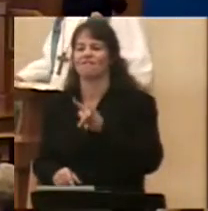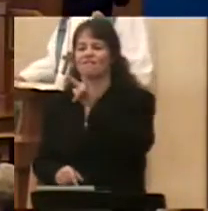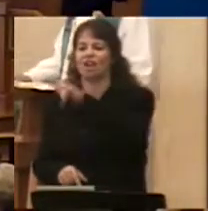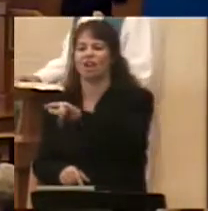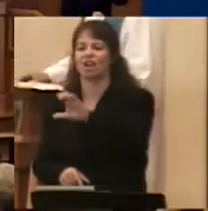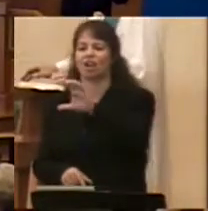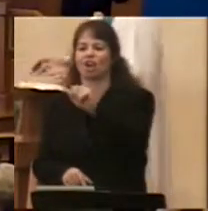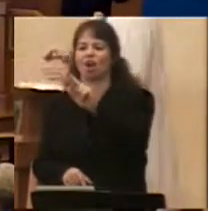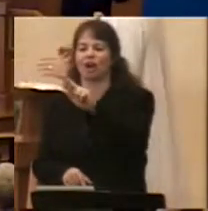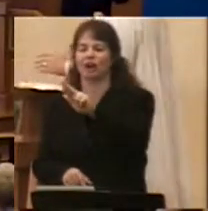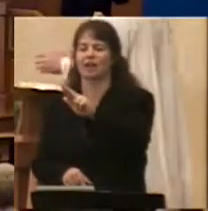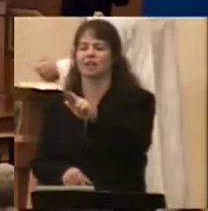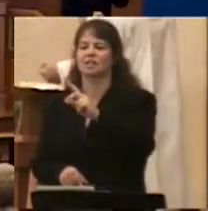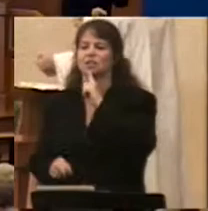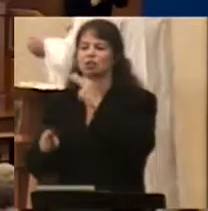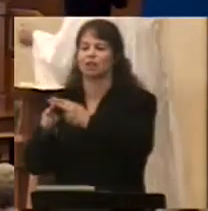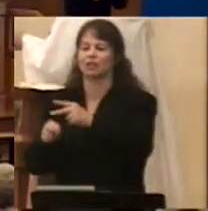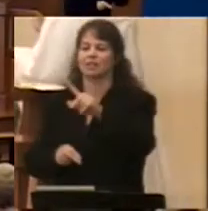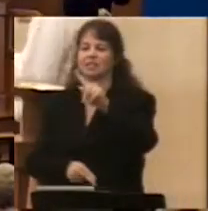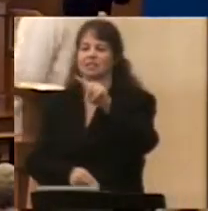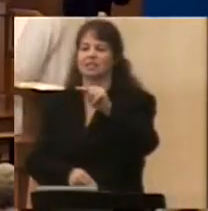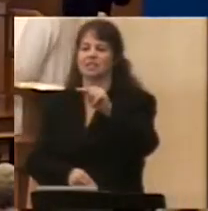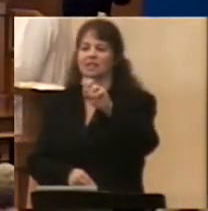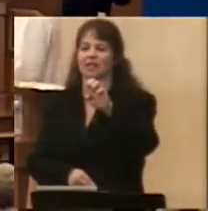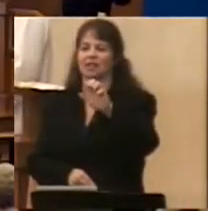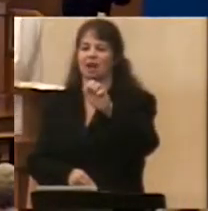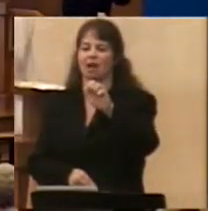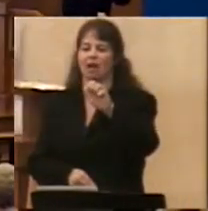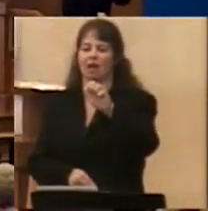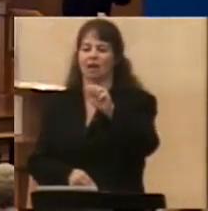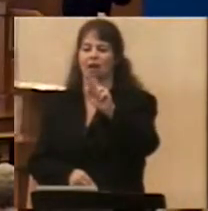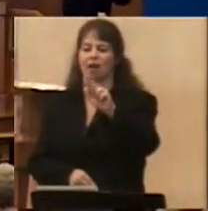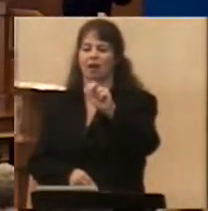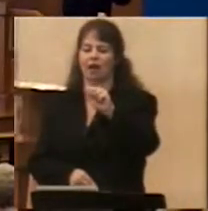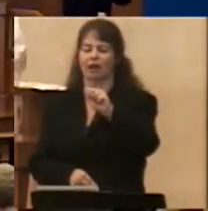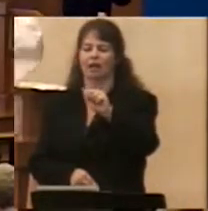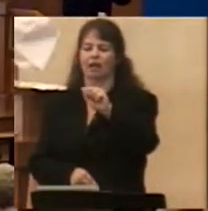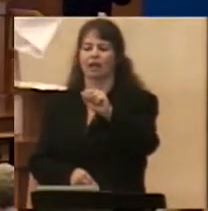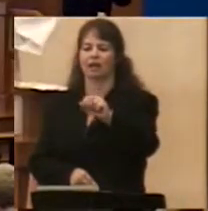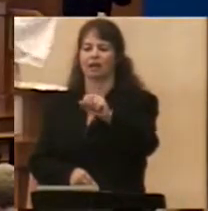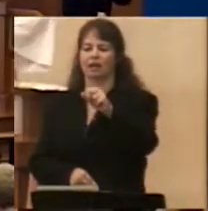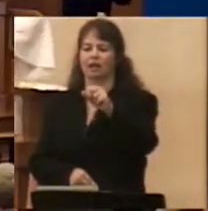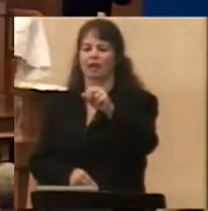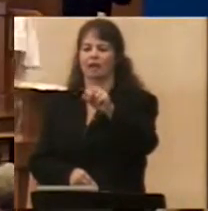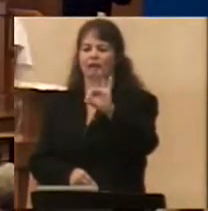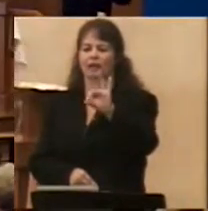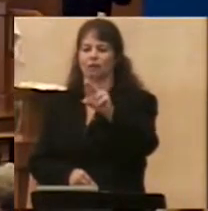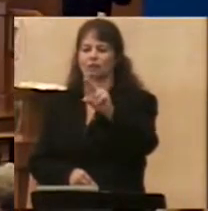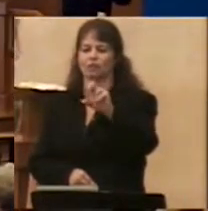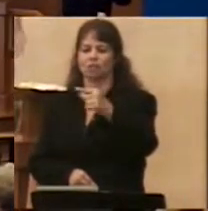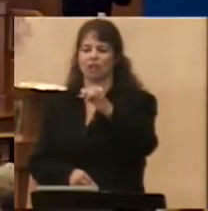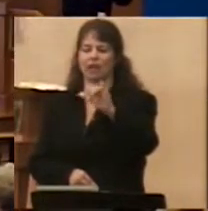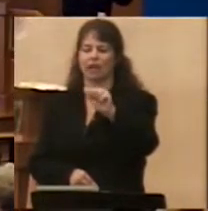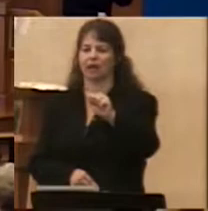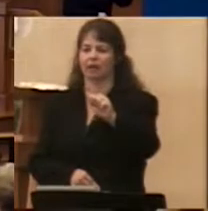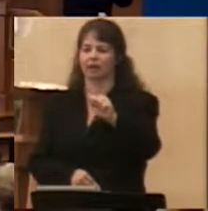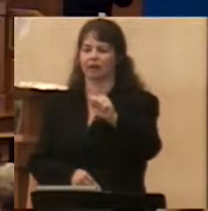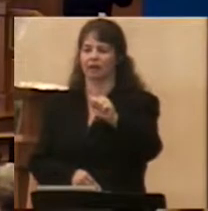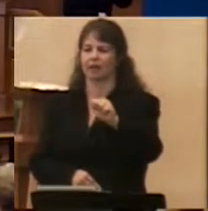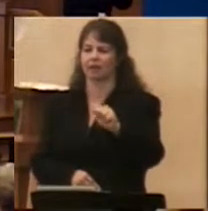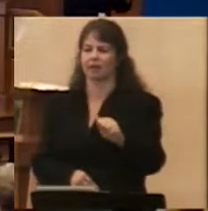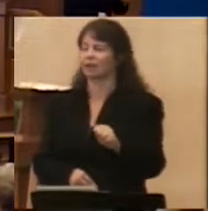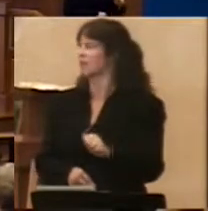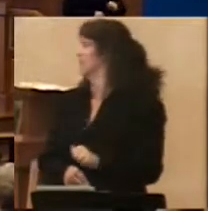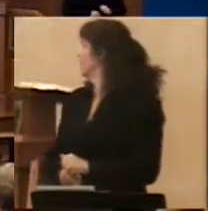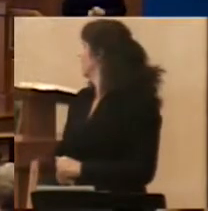The Terafugia is something that you can actually legally drive on the road and with the press of a button the wings fold out like